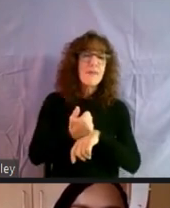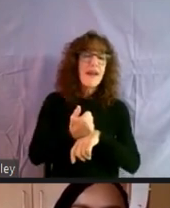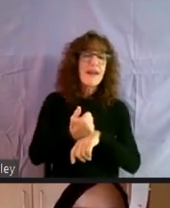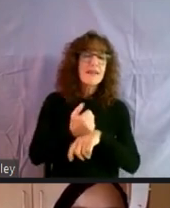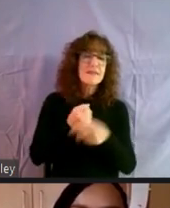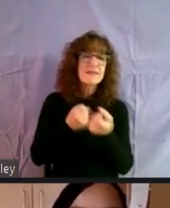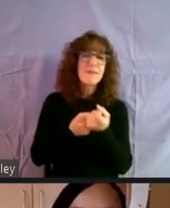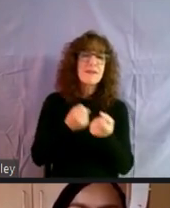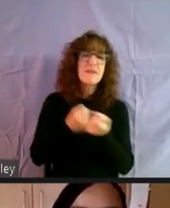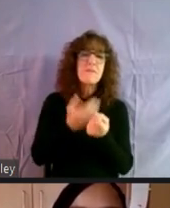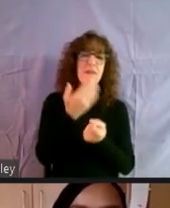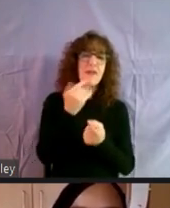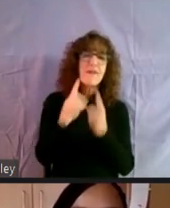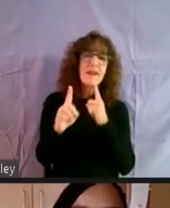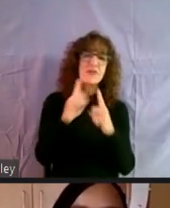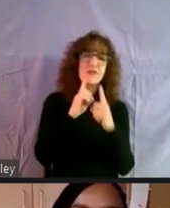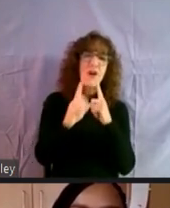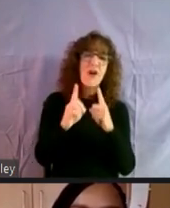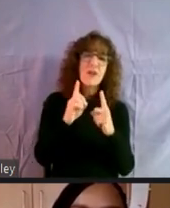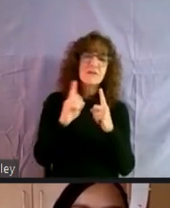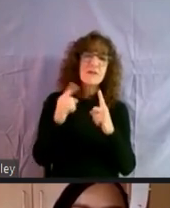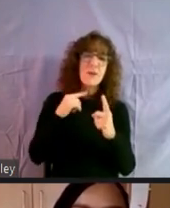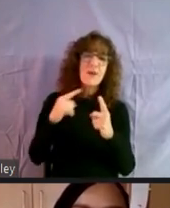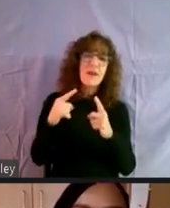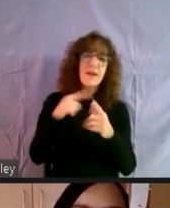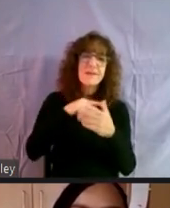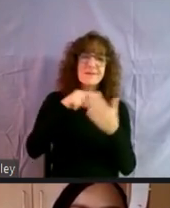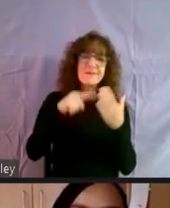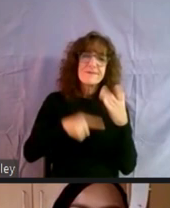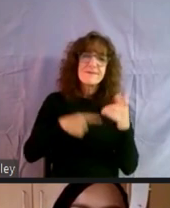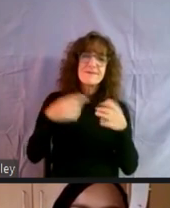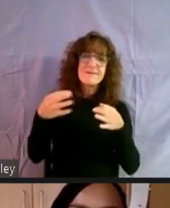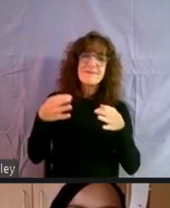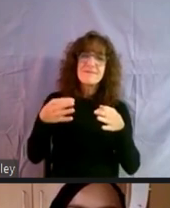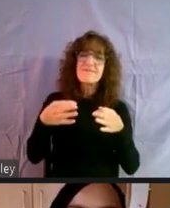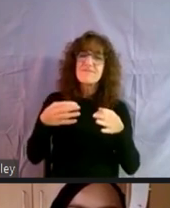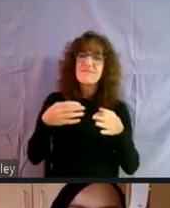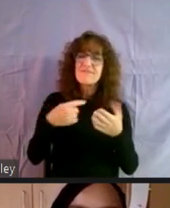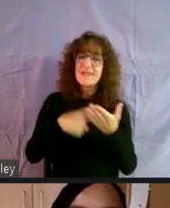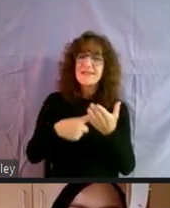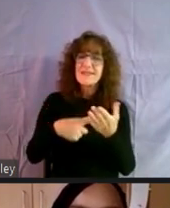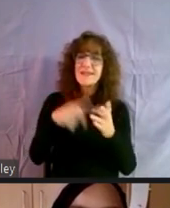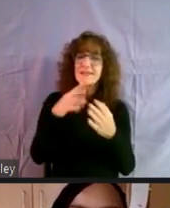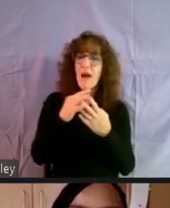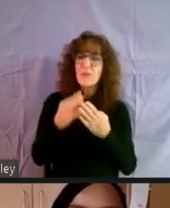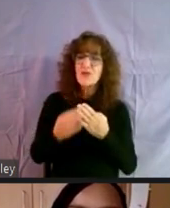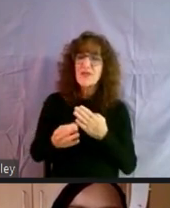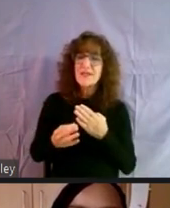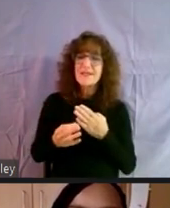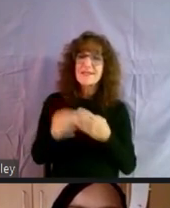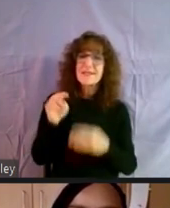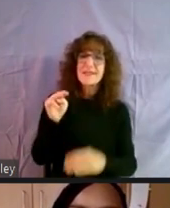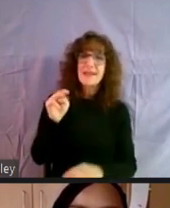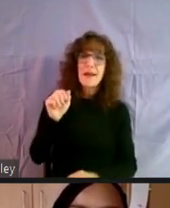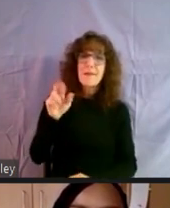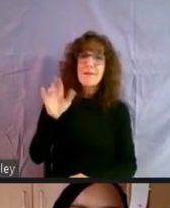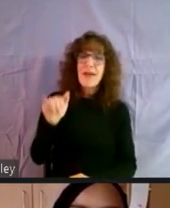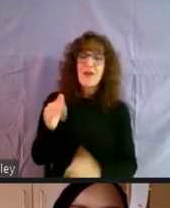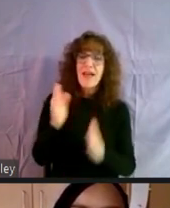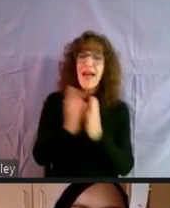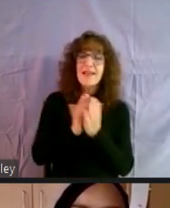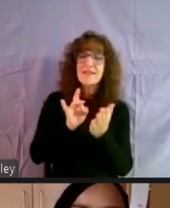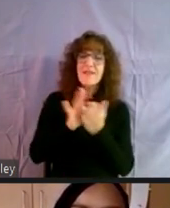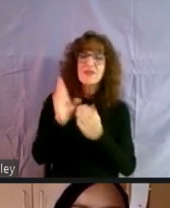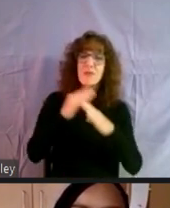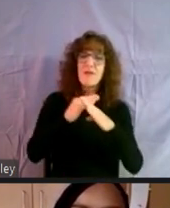just, it'd be better if just talk to her and we can kind of go through the options. Yeah. Um, and Mary asked, are the eviction prevention